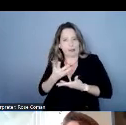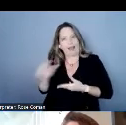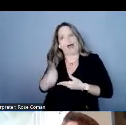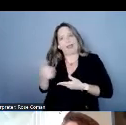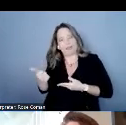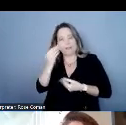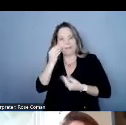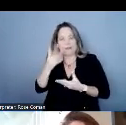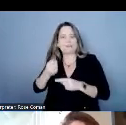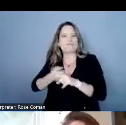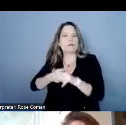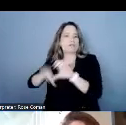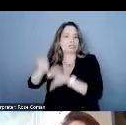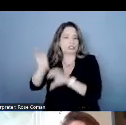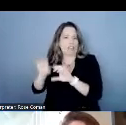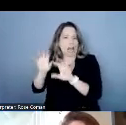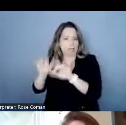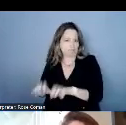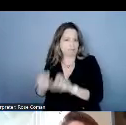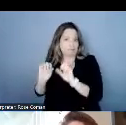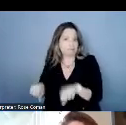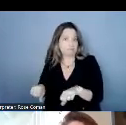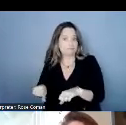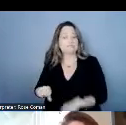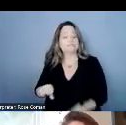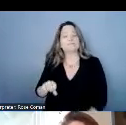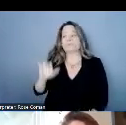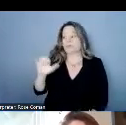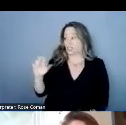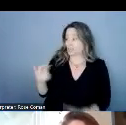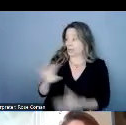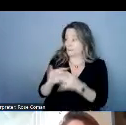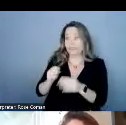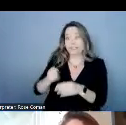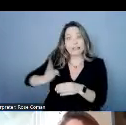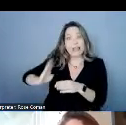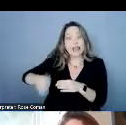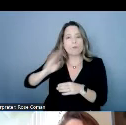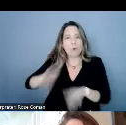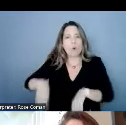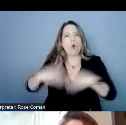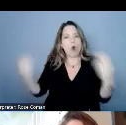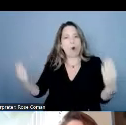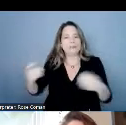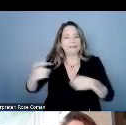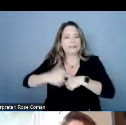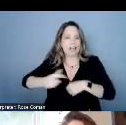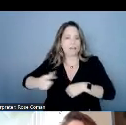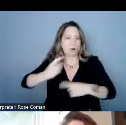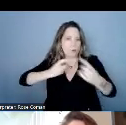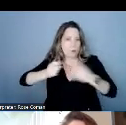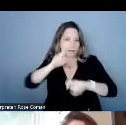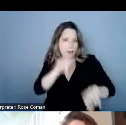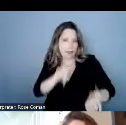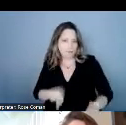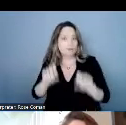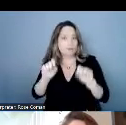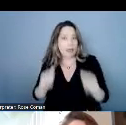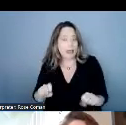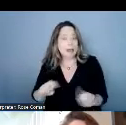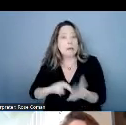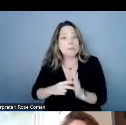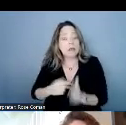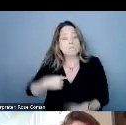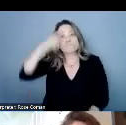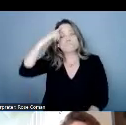as jen mentioned we will be opening the floor for questions in the end so if anyone has any questions let